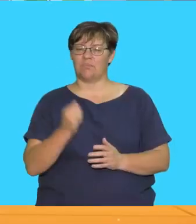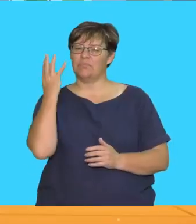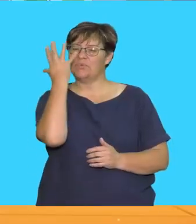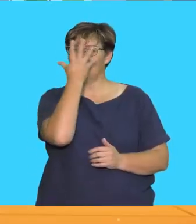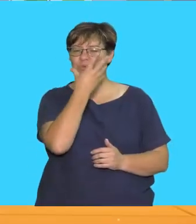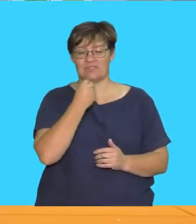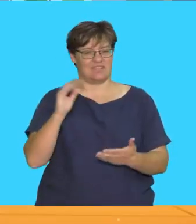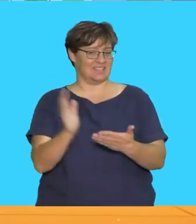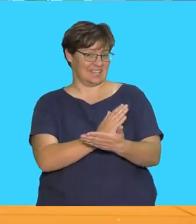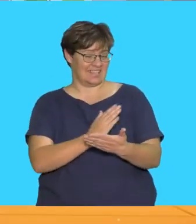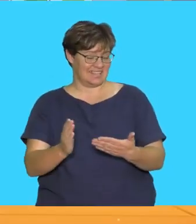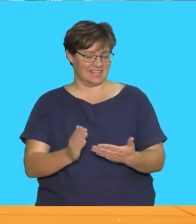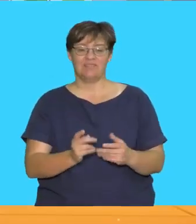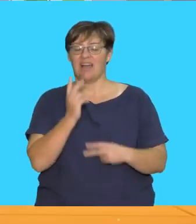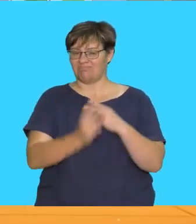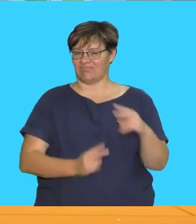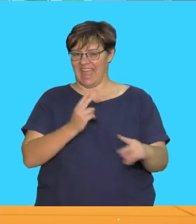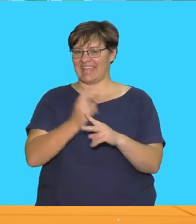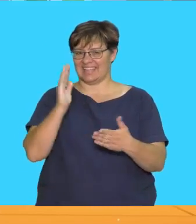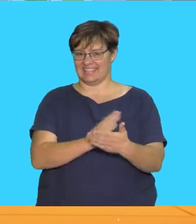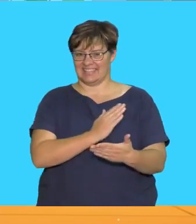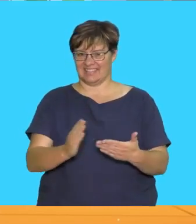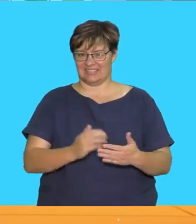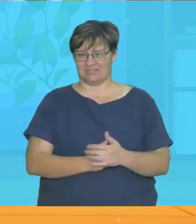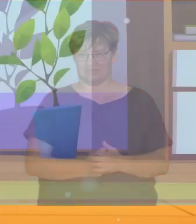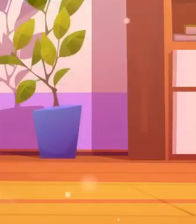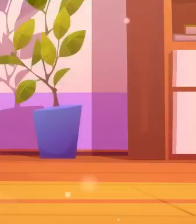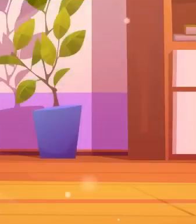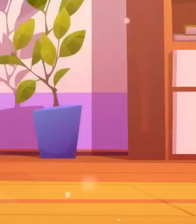Beautiful singing! Let's sing the song again.